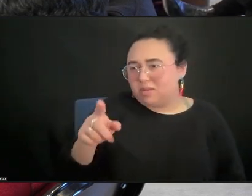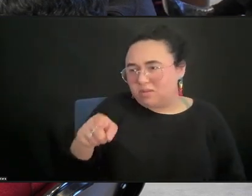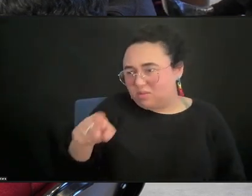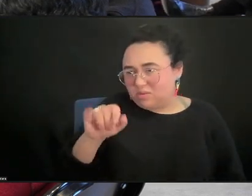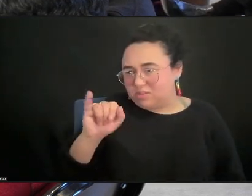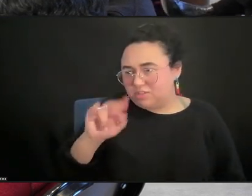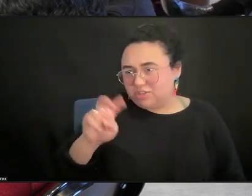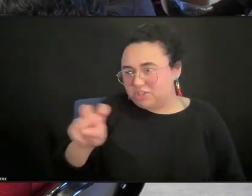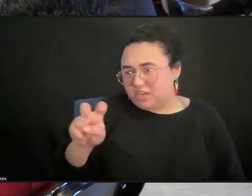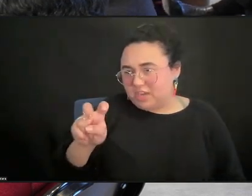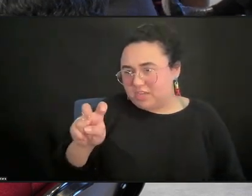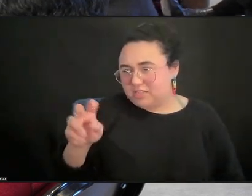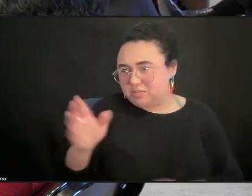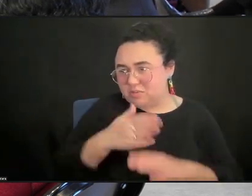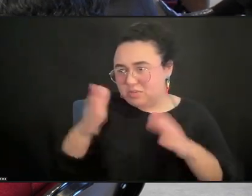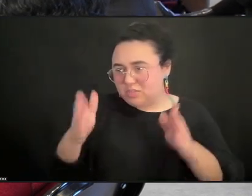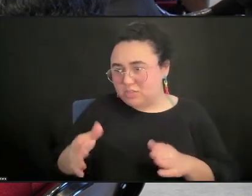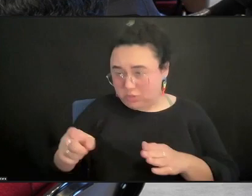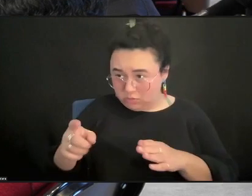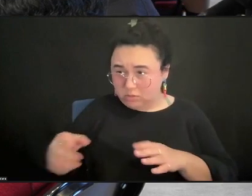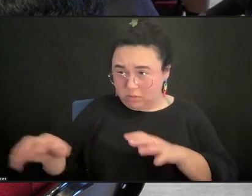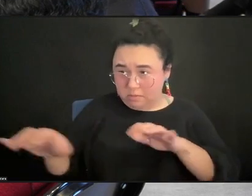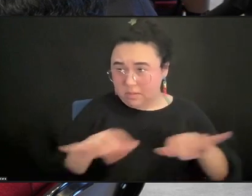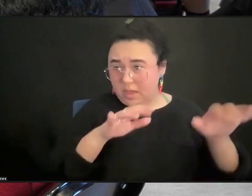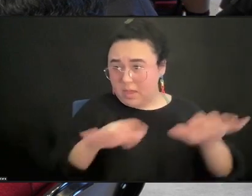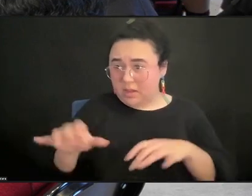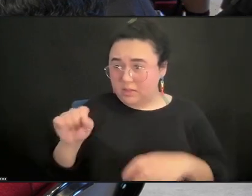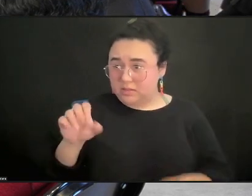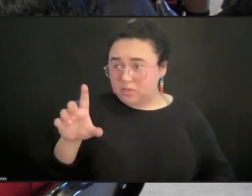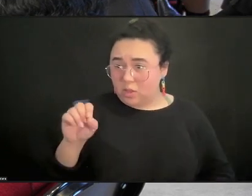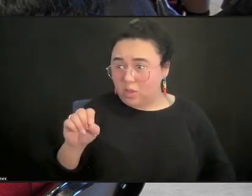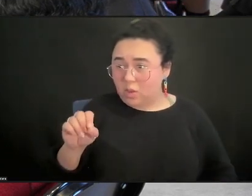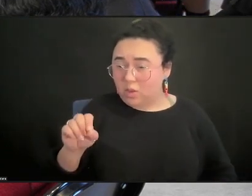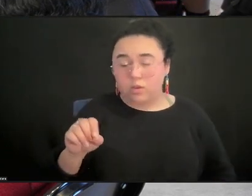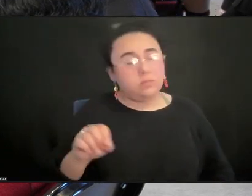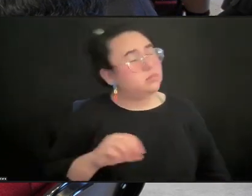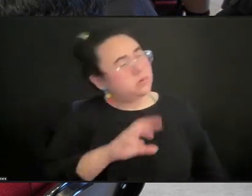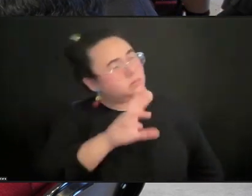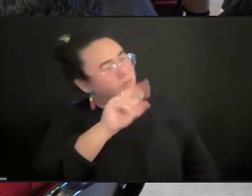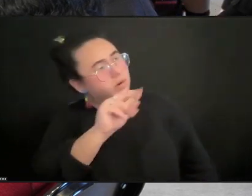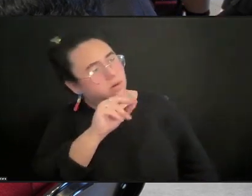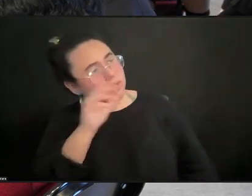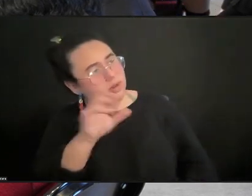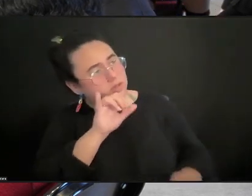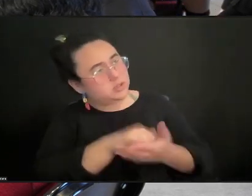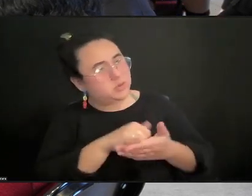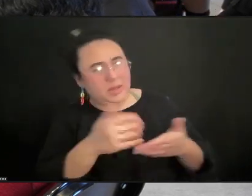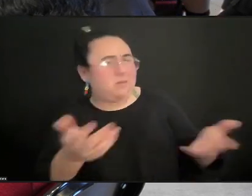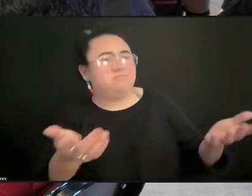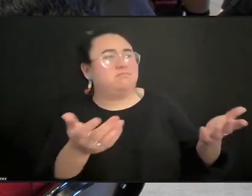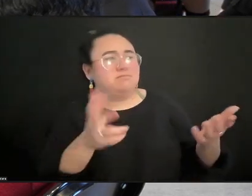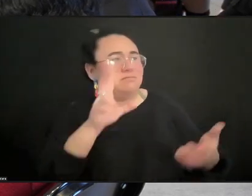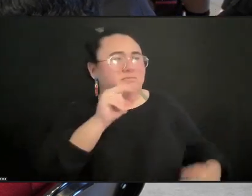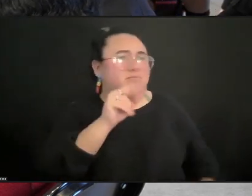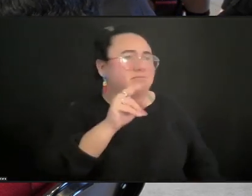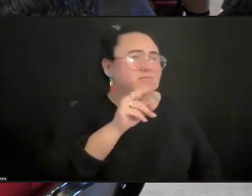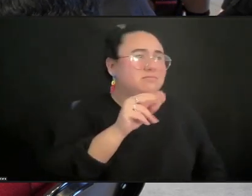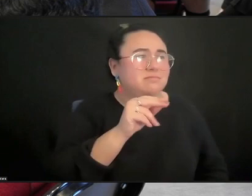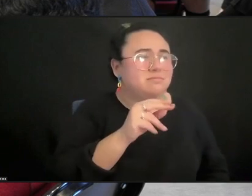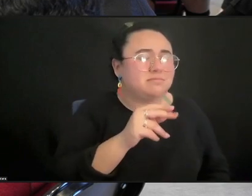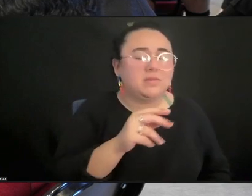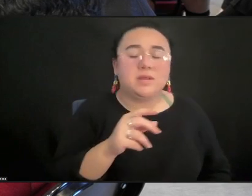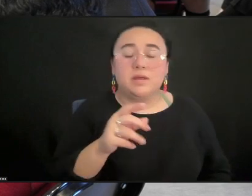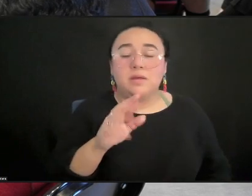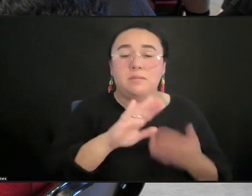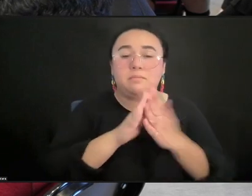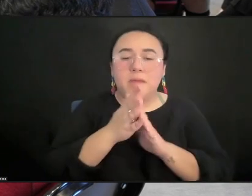going to play the piano and like solo? And I was like, nah, like I'm not about to do that. So, you know, it got very confusing